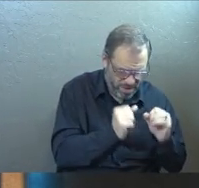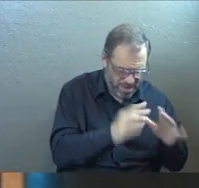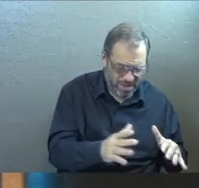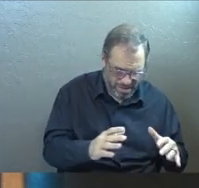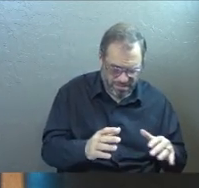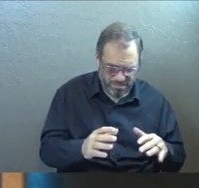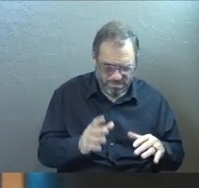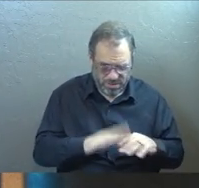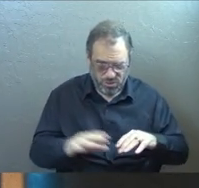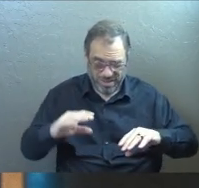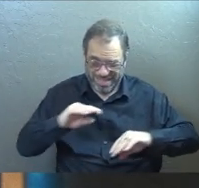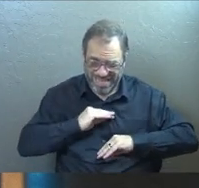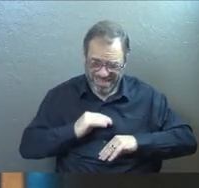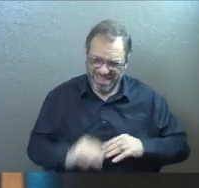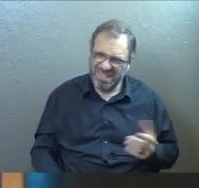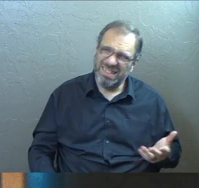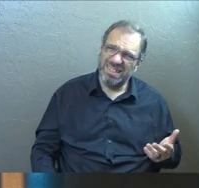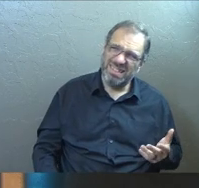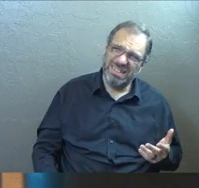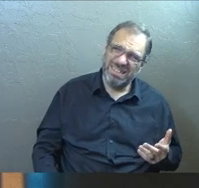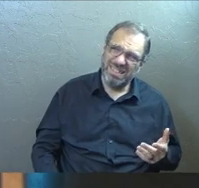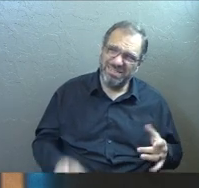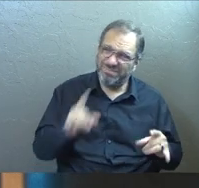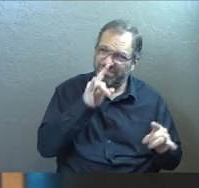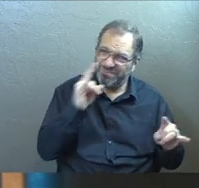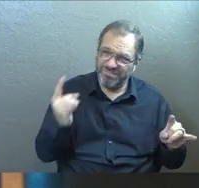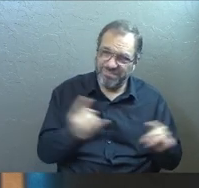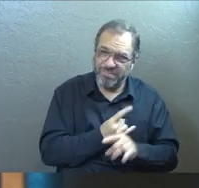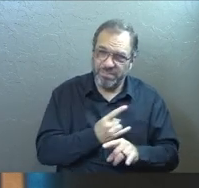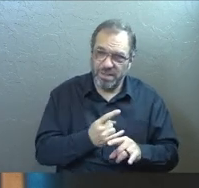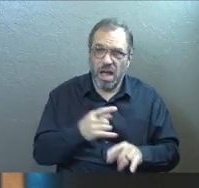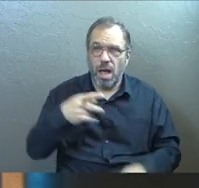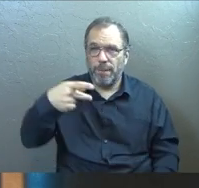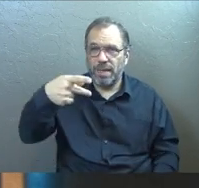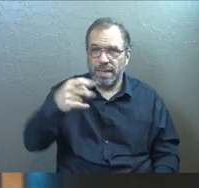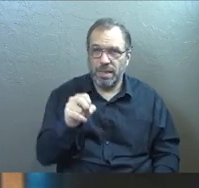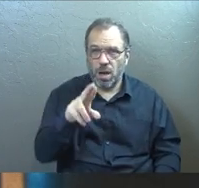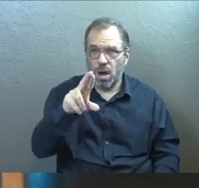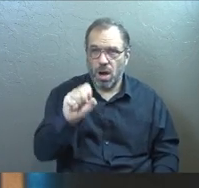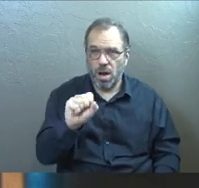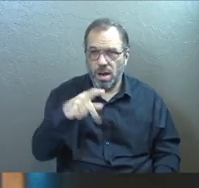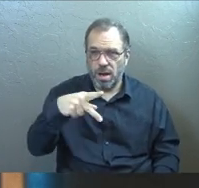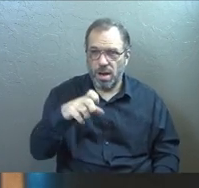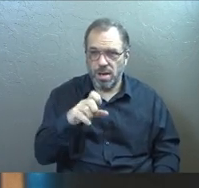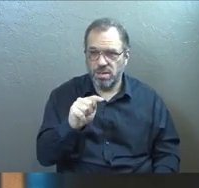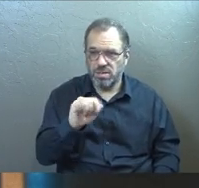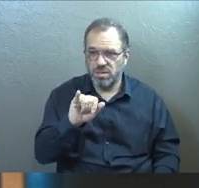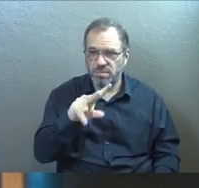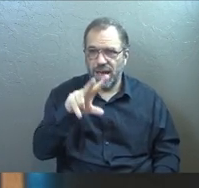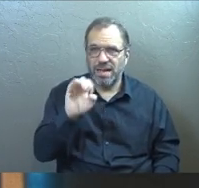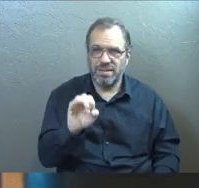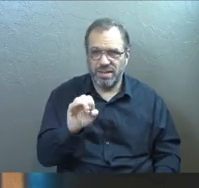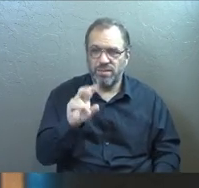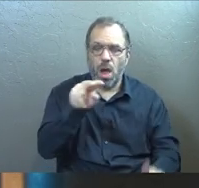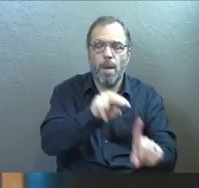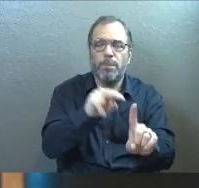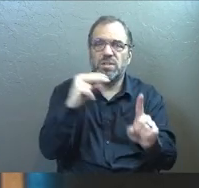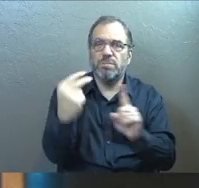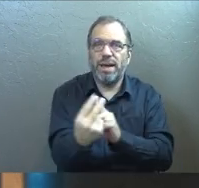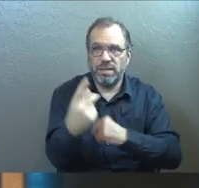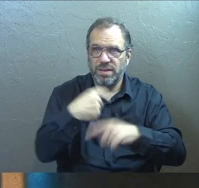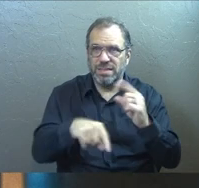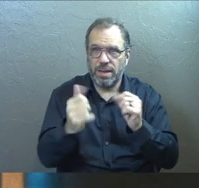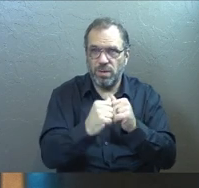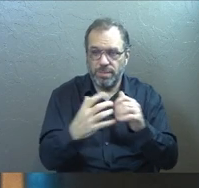have all that you need? It's perspective. Say perspective. Perspective. He says, I know